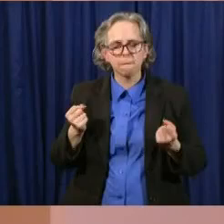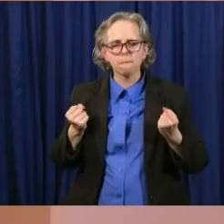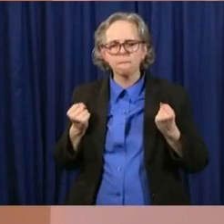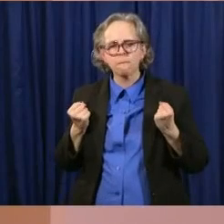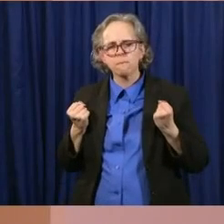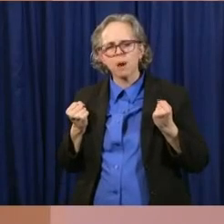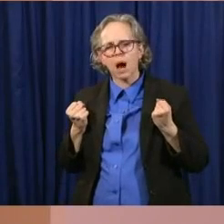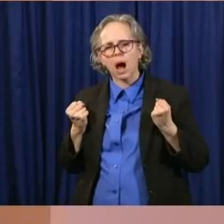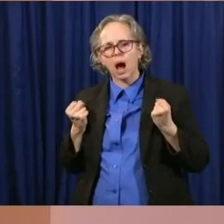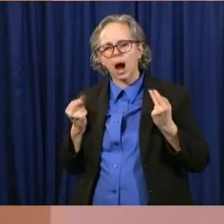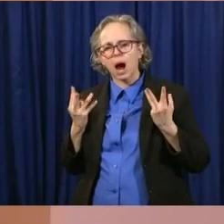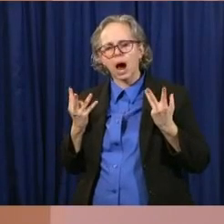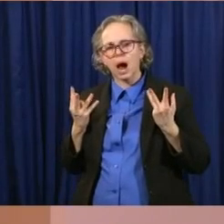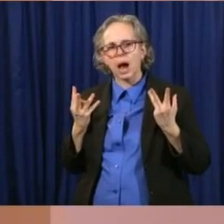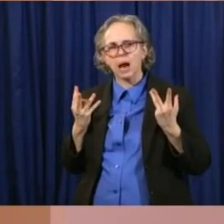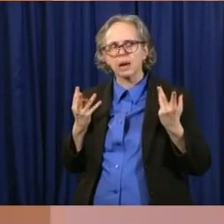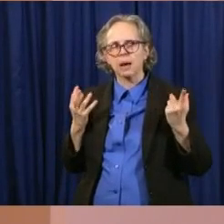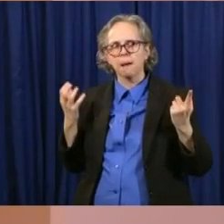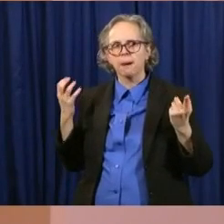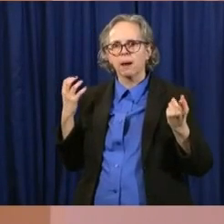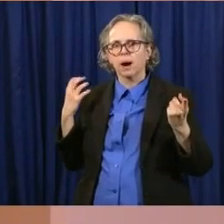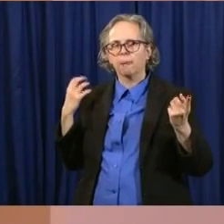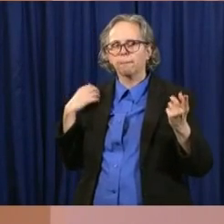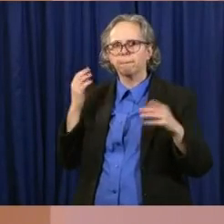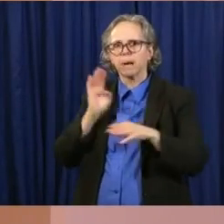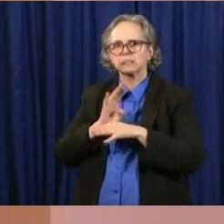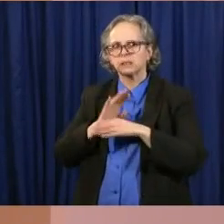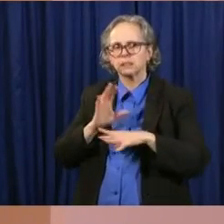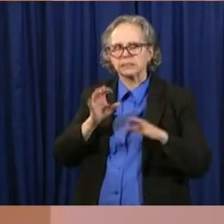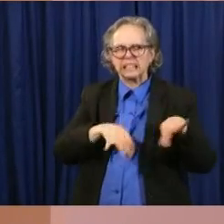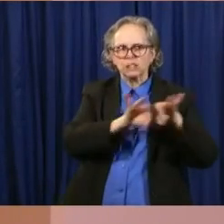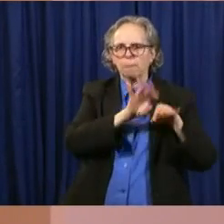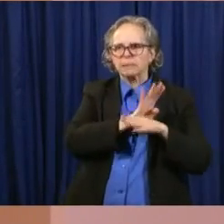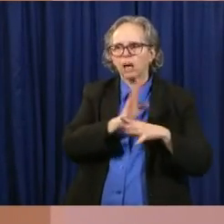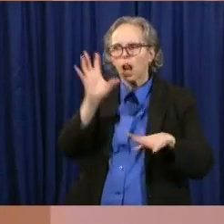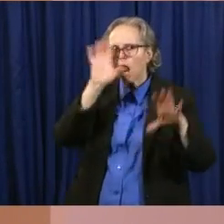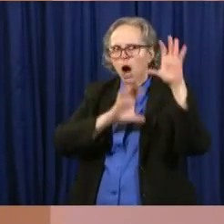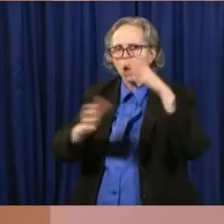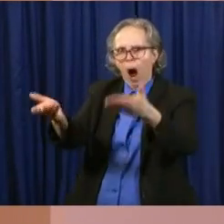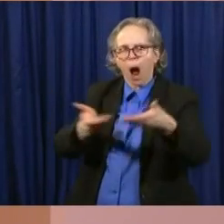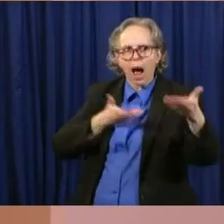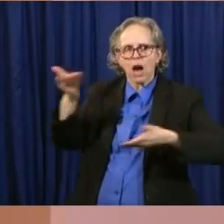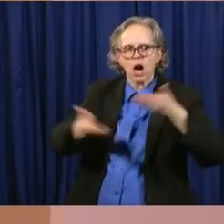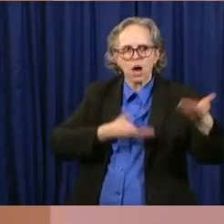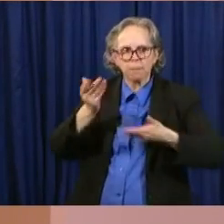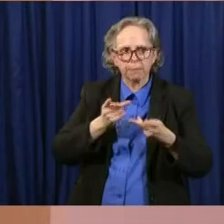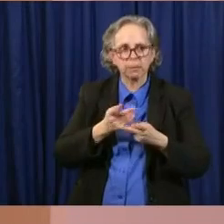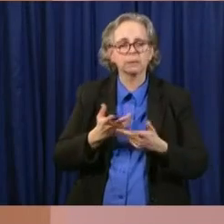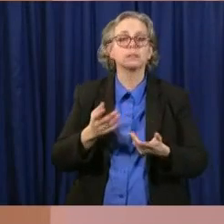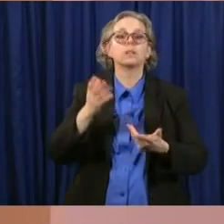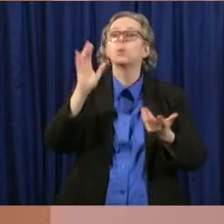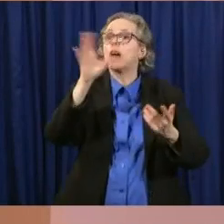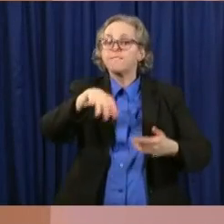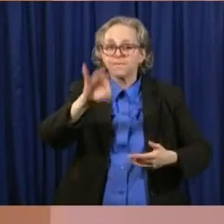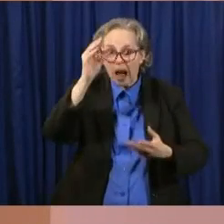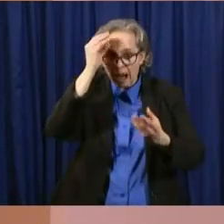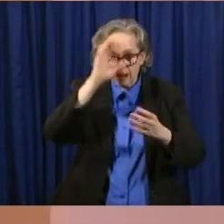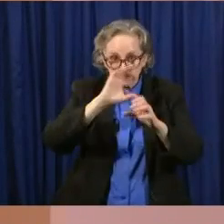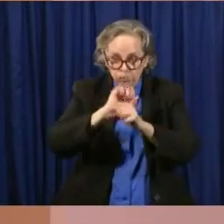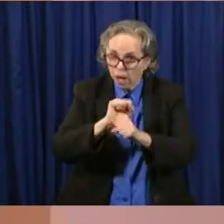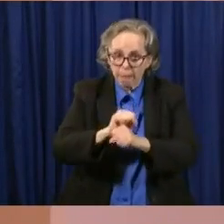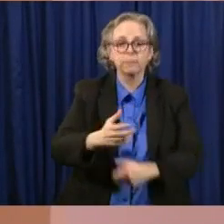those essential business roles, those essential services roles. And at coronavirus.ohio.gov slash job search,